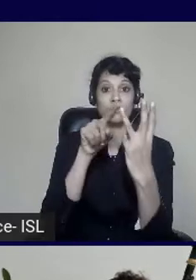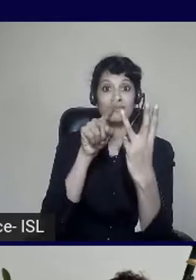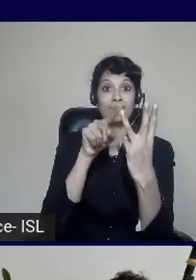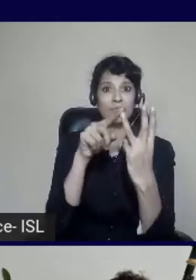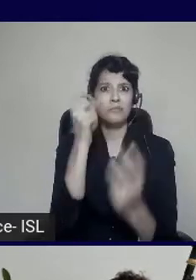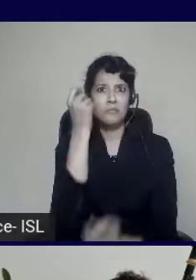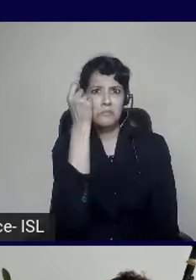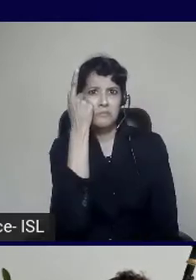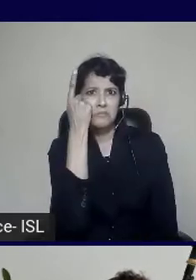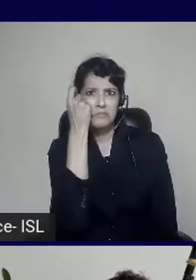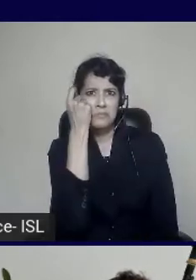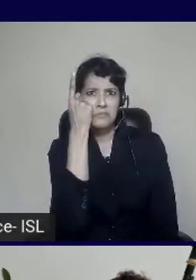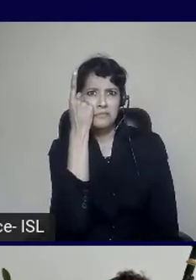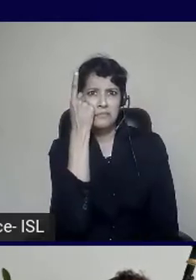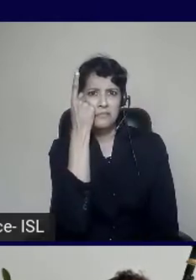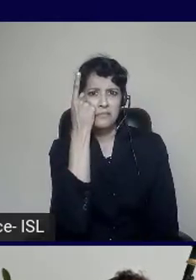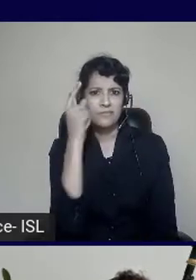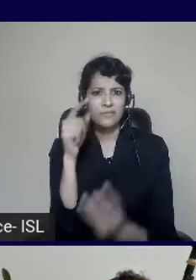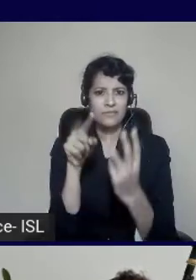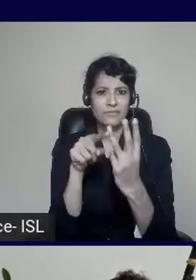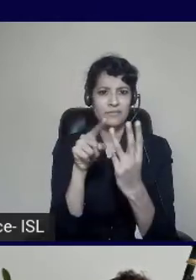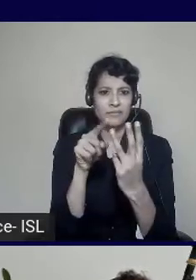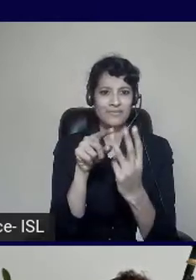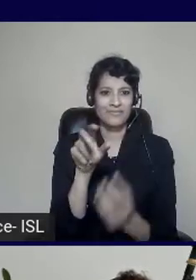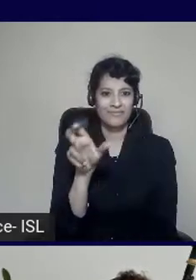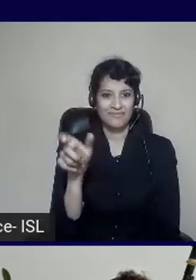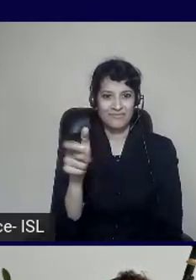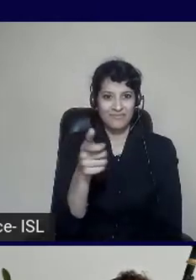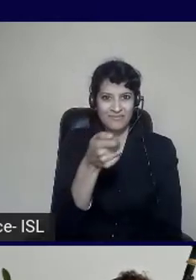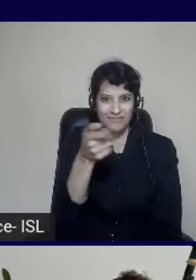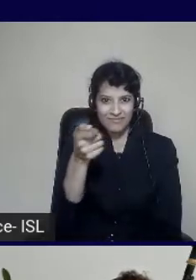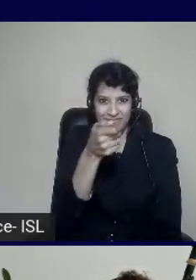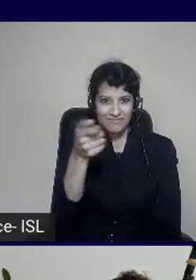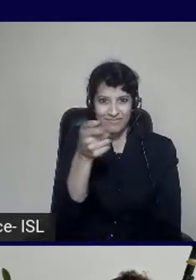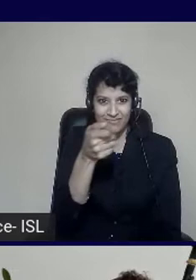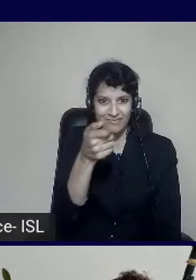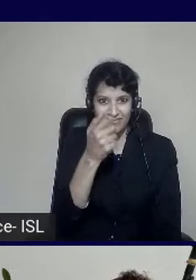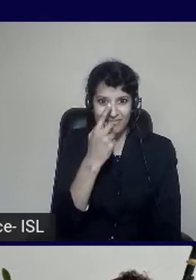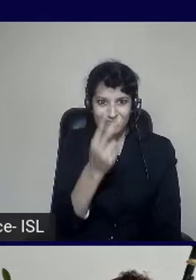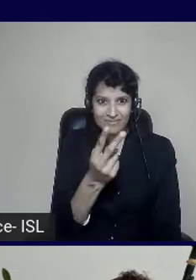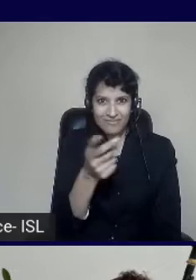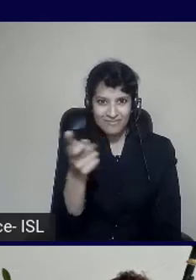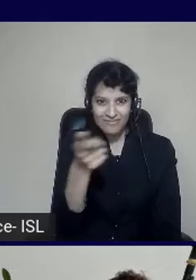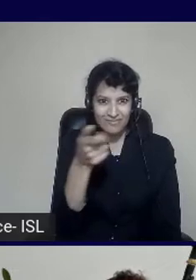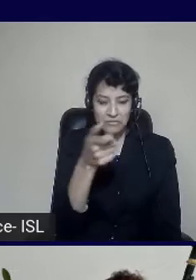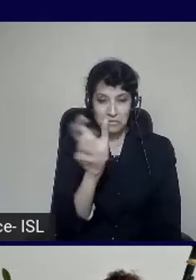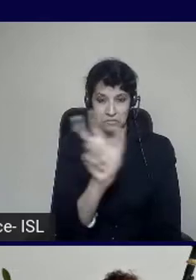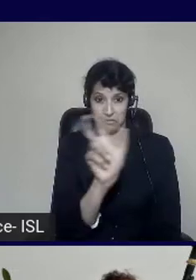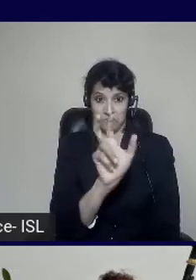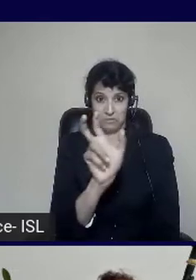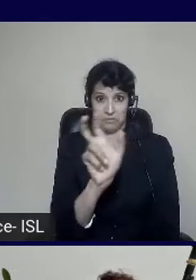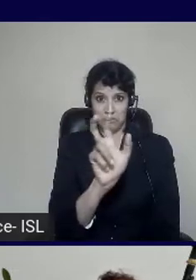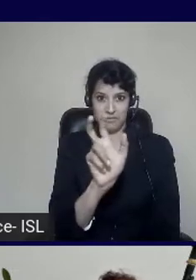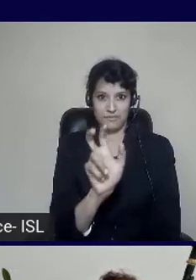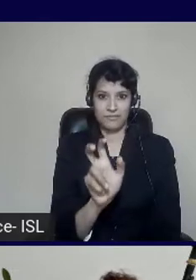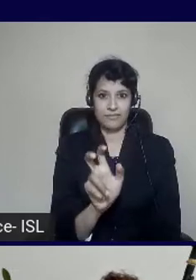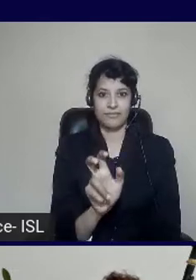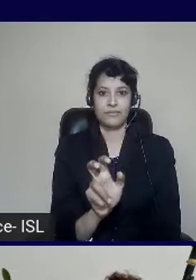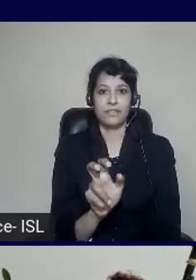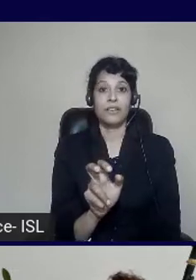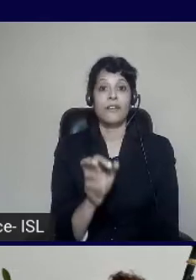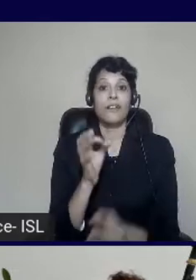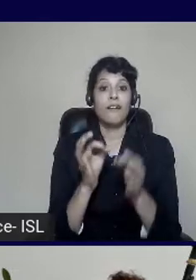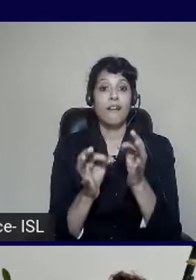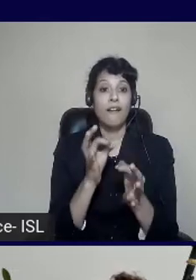understand it? Now, if I take my mouse pointer and I zip it around here, it's hard to see what I'm doing here. But it's hard to see. But for people who are in